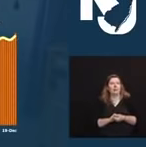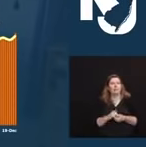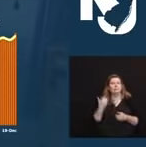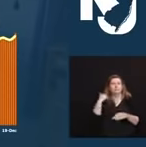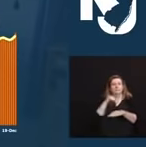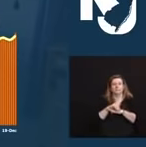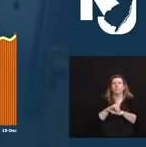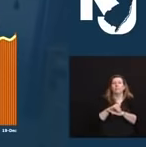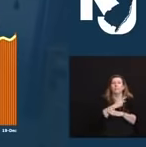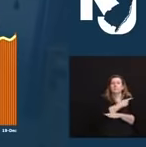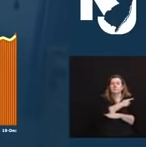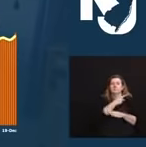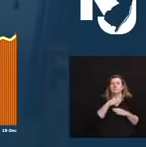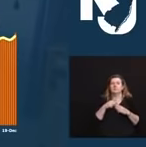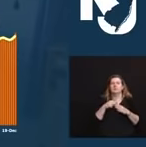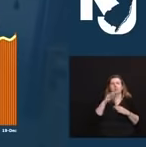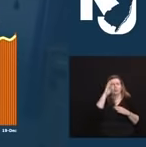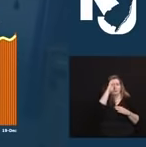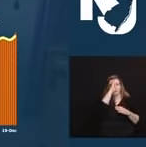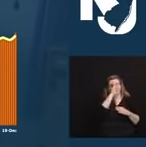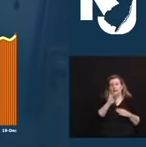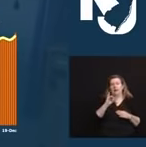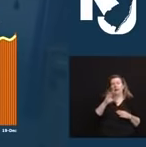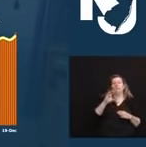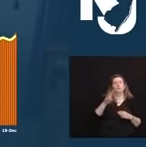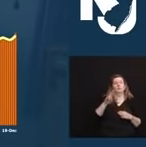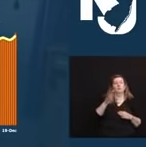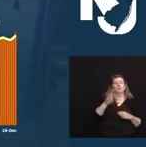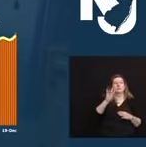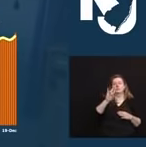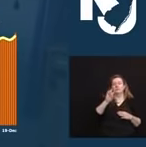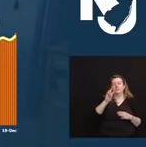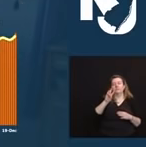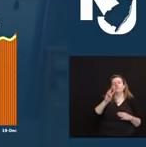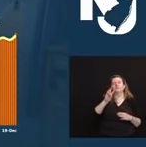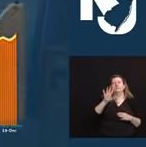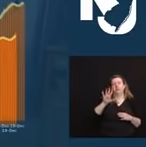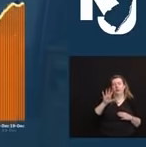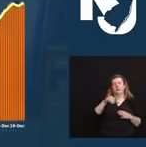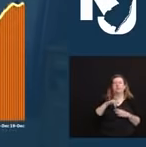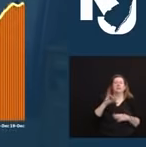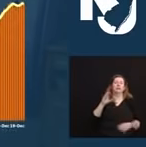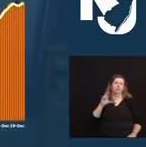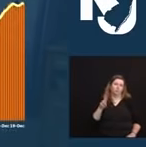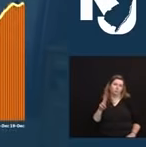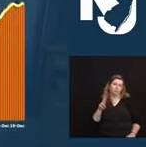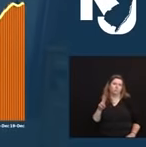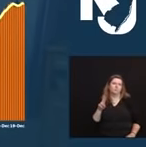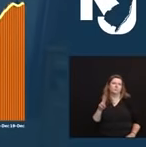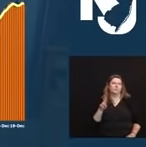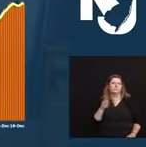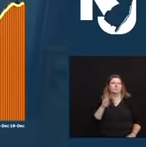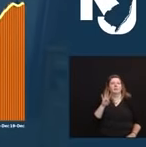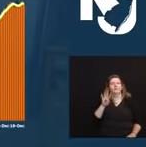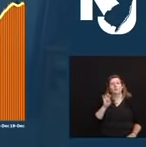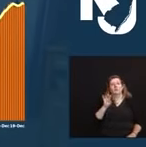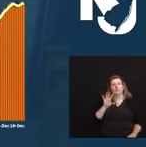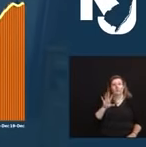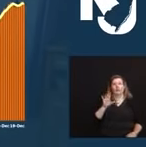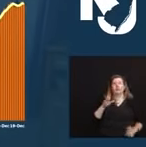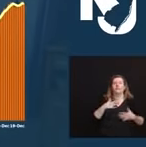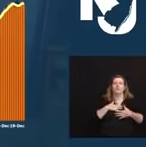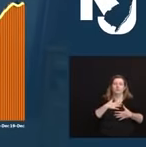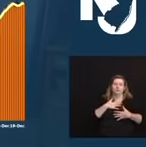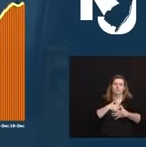765 of them were intensive care. That's the most since May 26th, and 485 of them needed a ventilator. That's the most